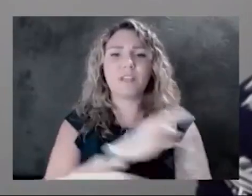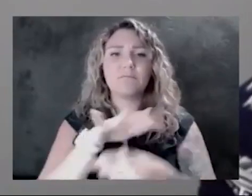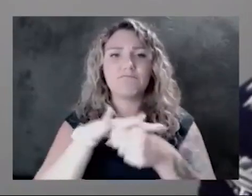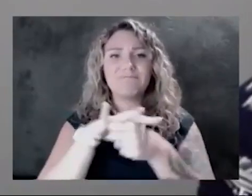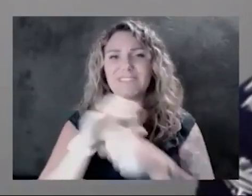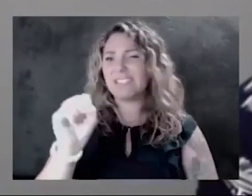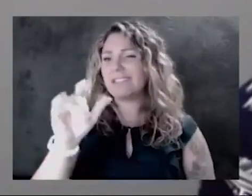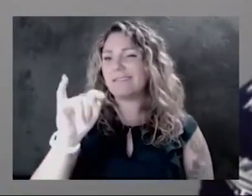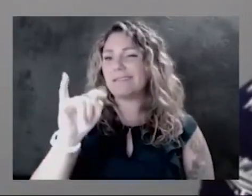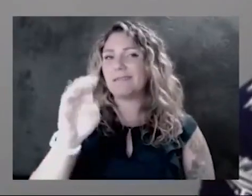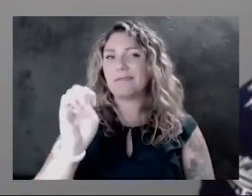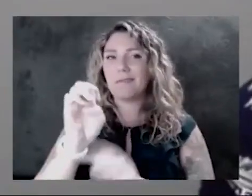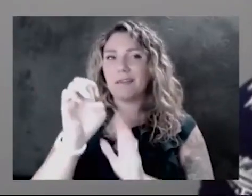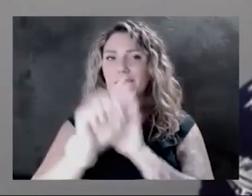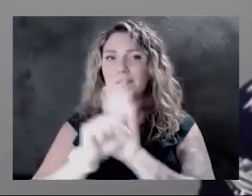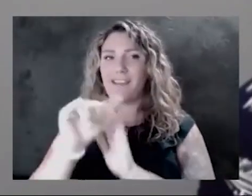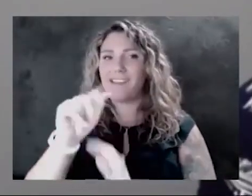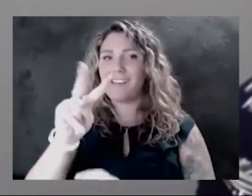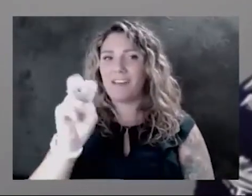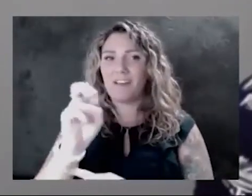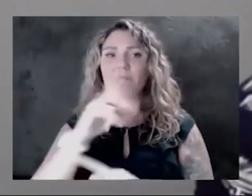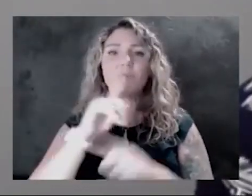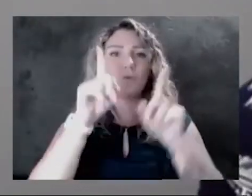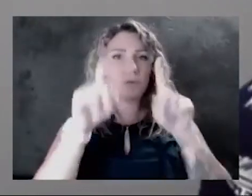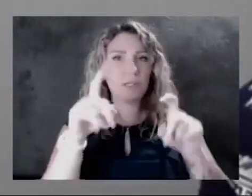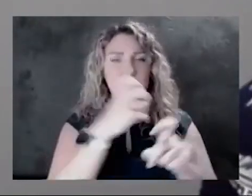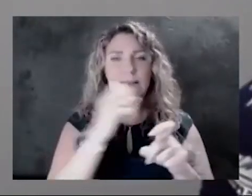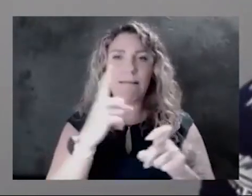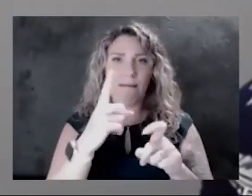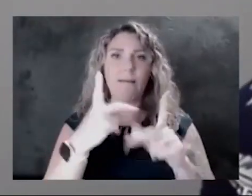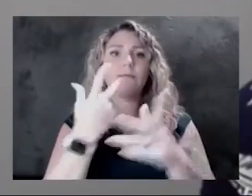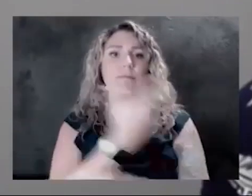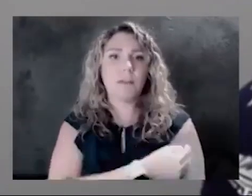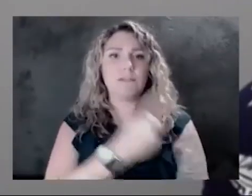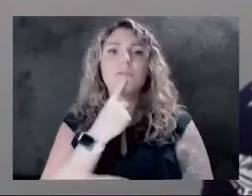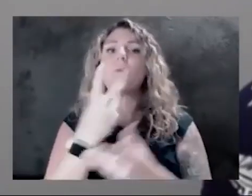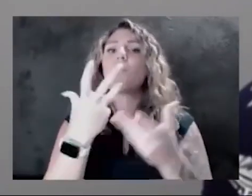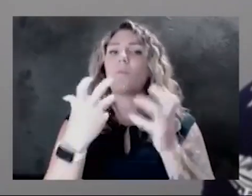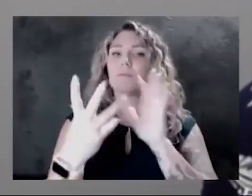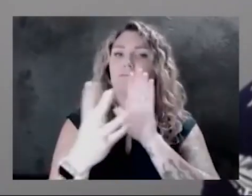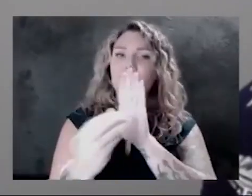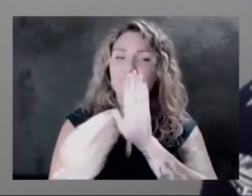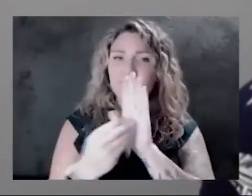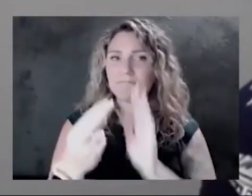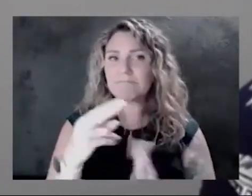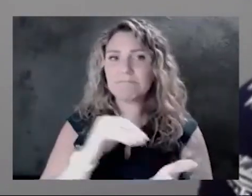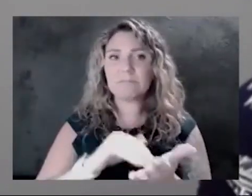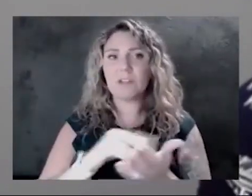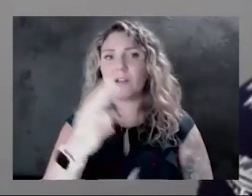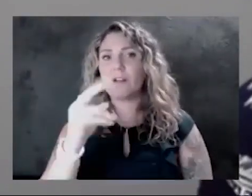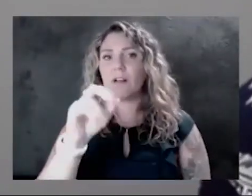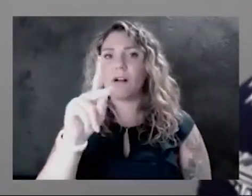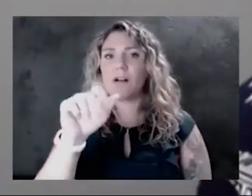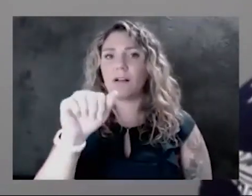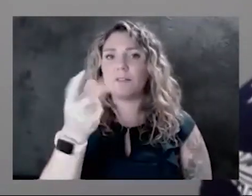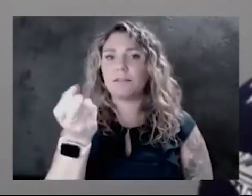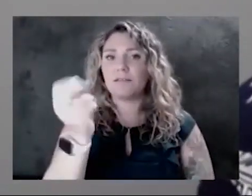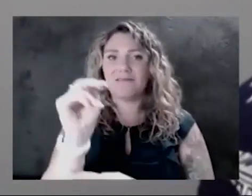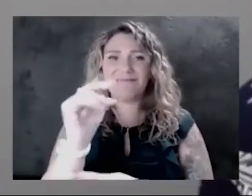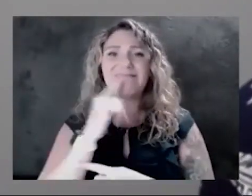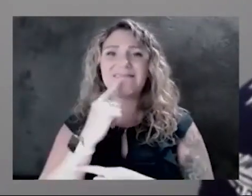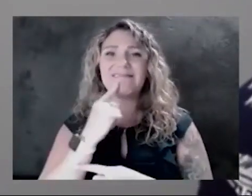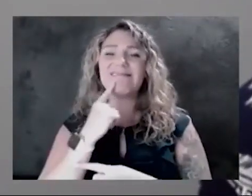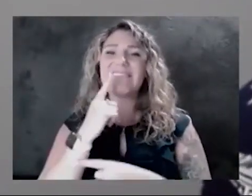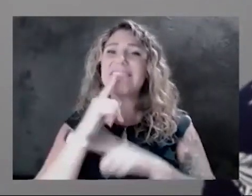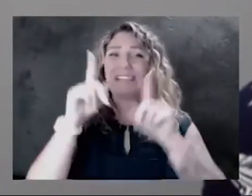we're conducting both testing and vaccinations there. I want to echo what Dr. Hawkins said about the importance of testing right now. We're back where we